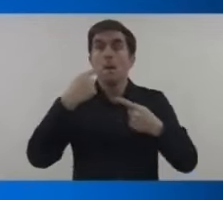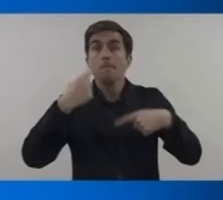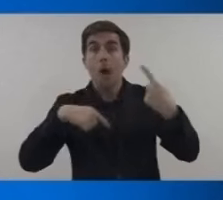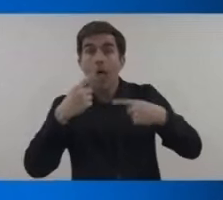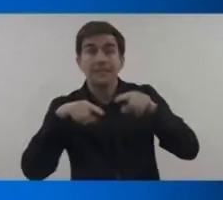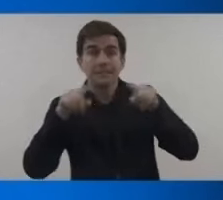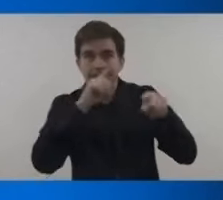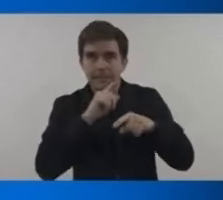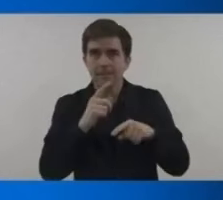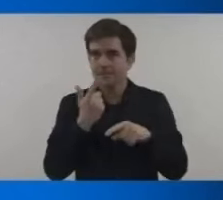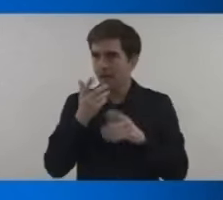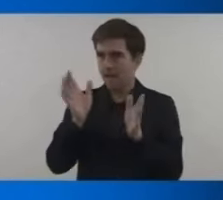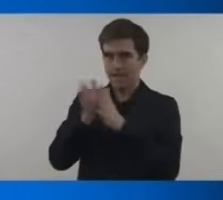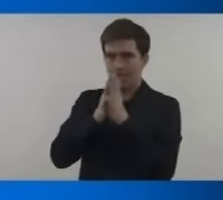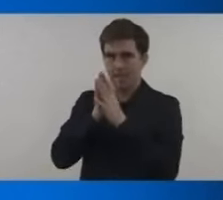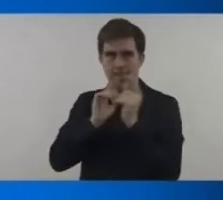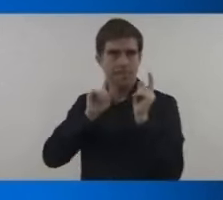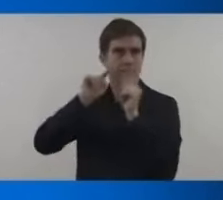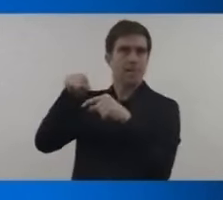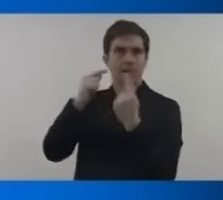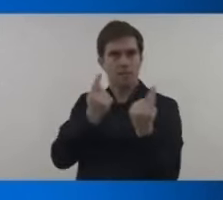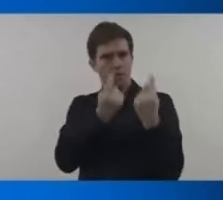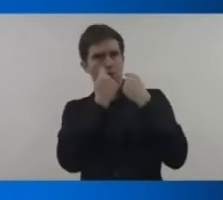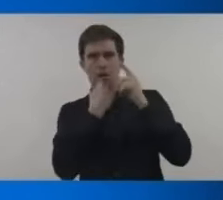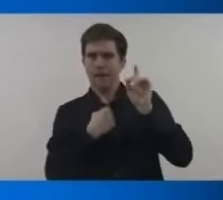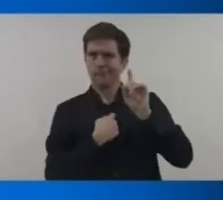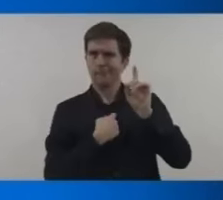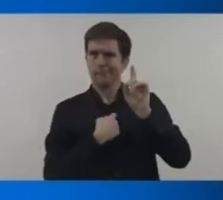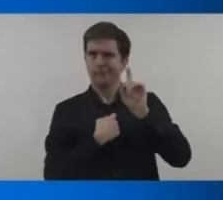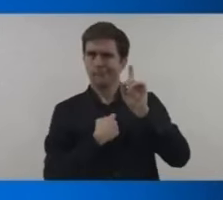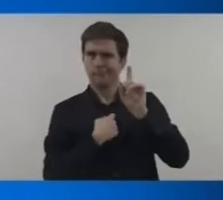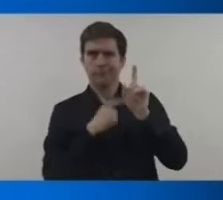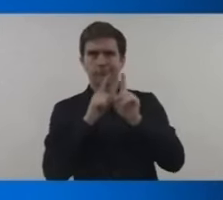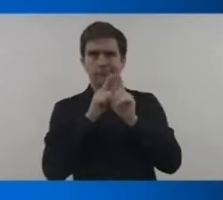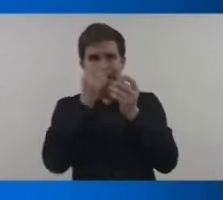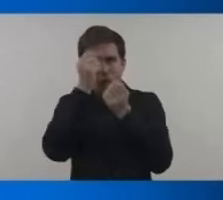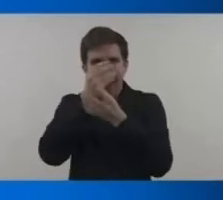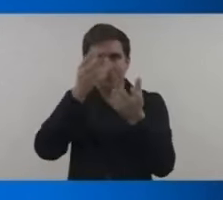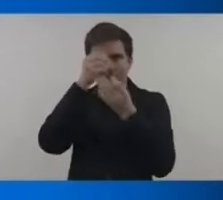to accuse us that we have